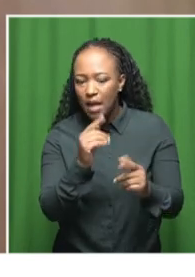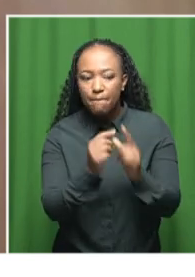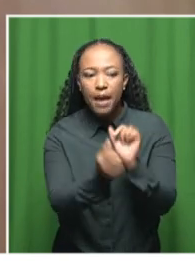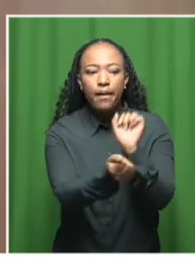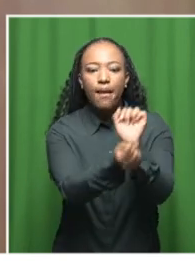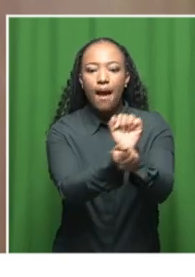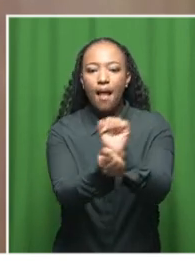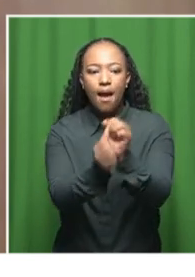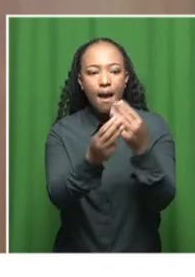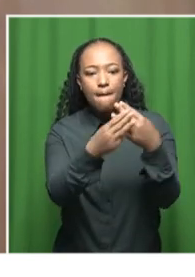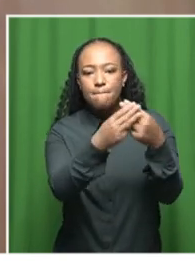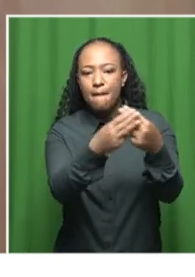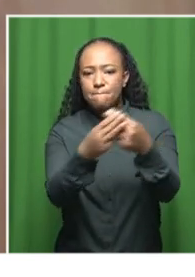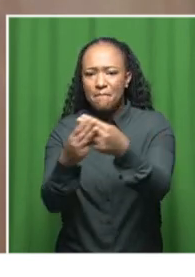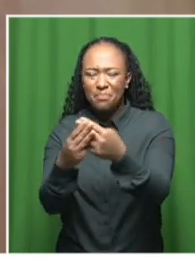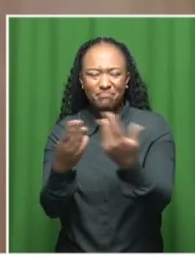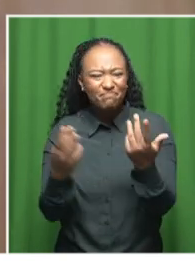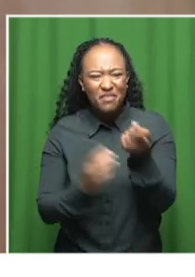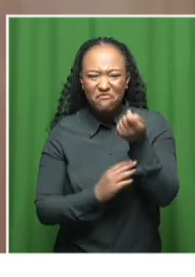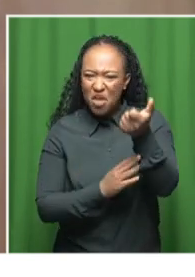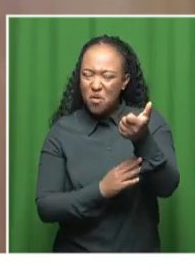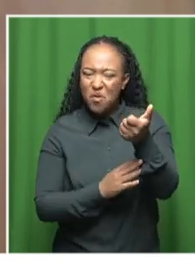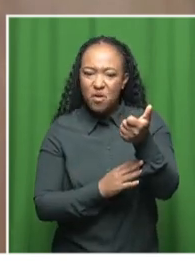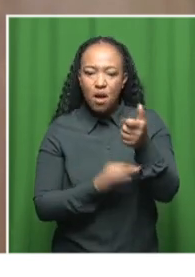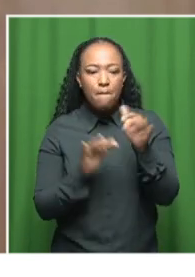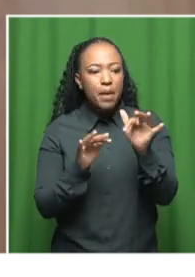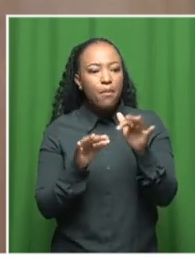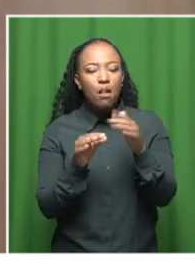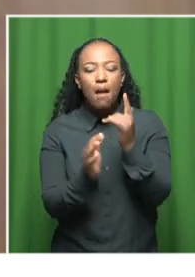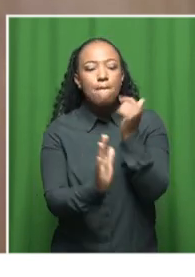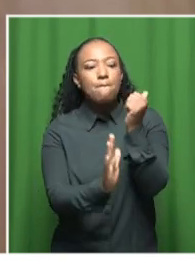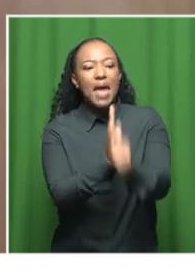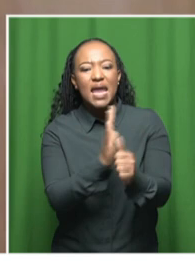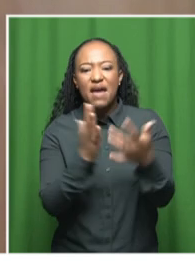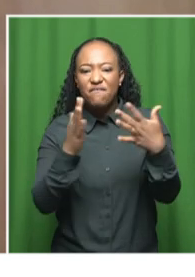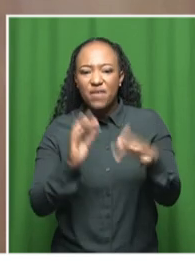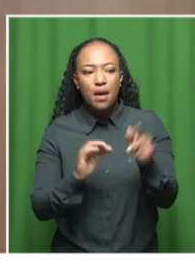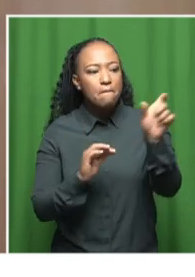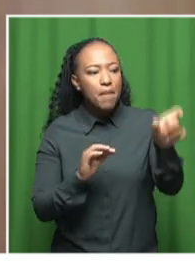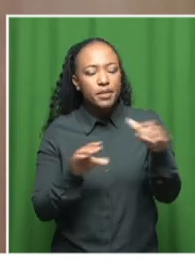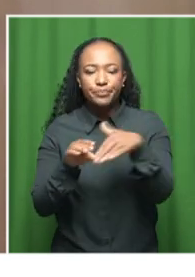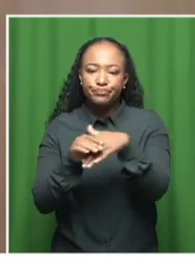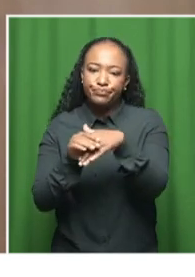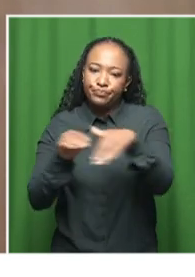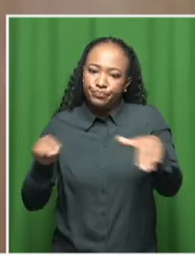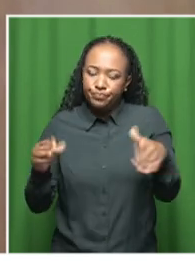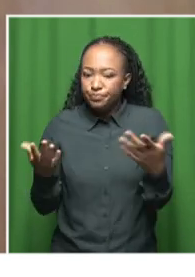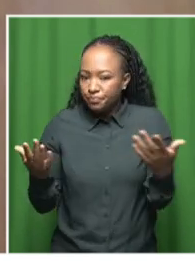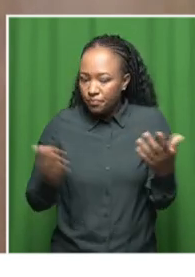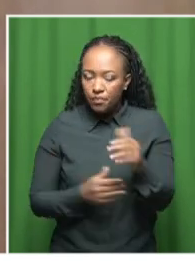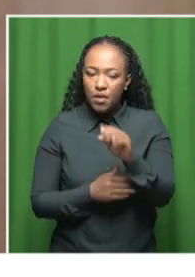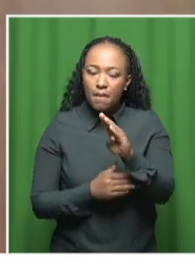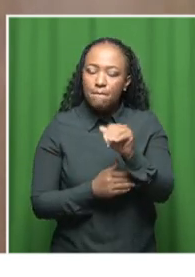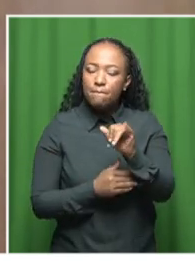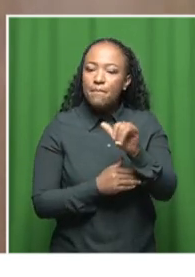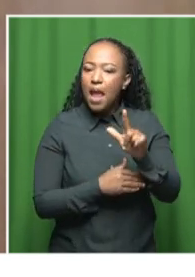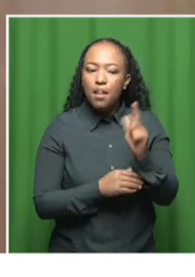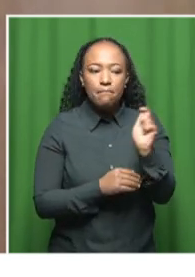low. We still see murderers being released on pill. We still see rapists getting set free on